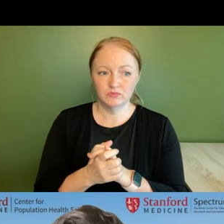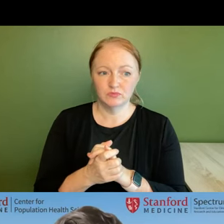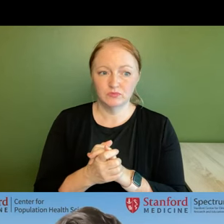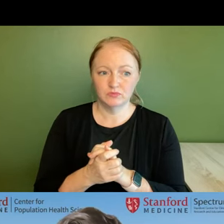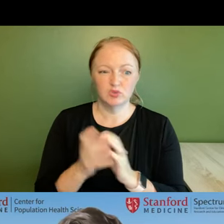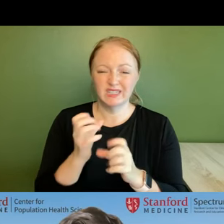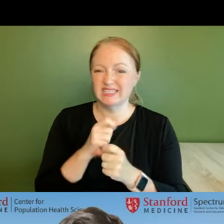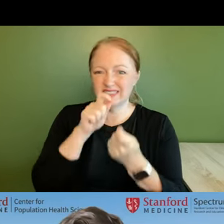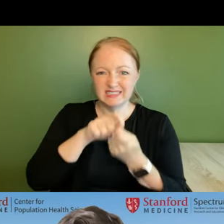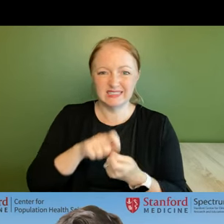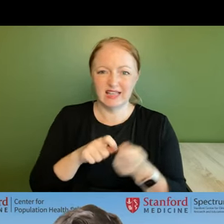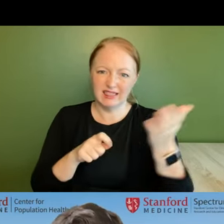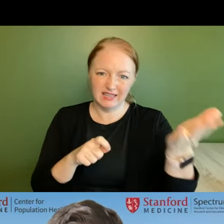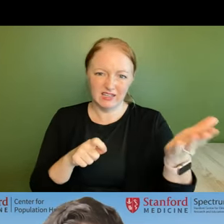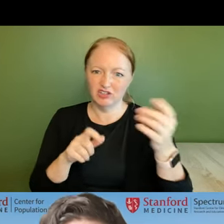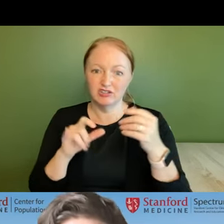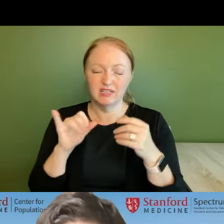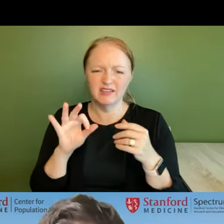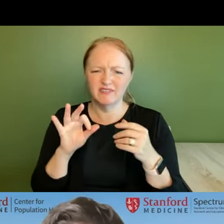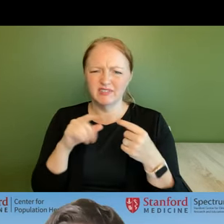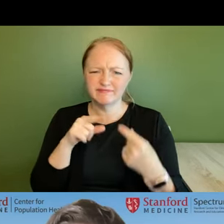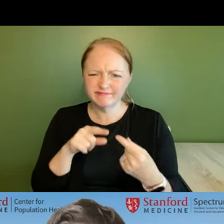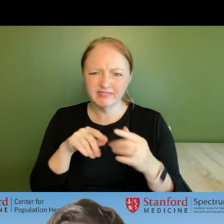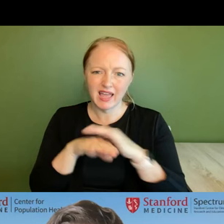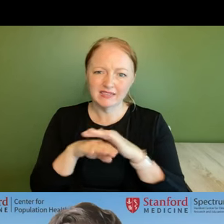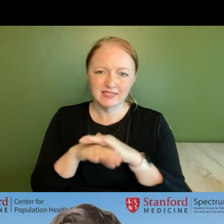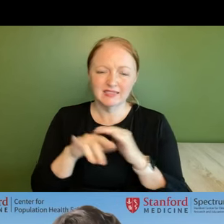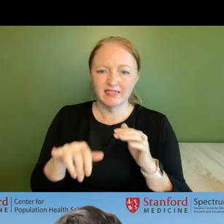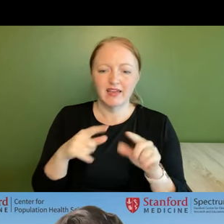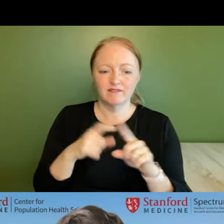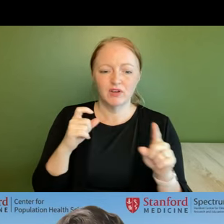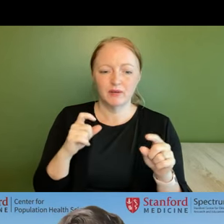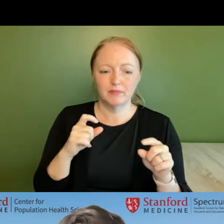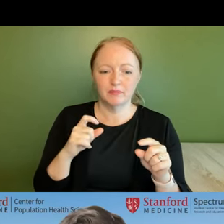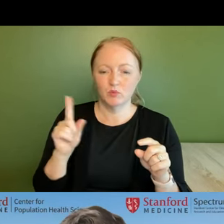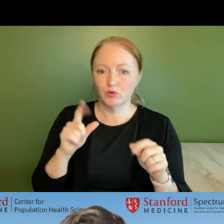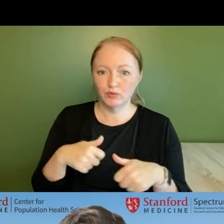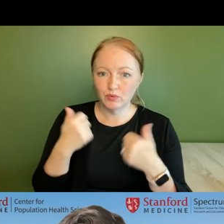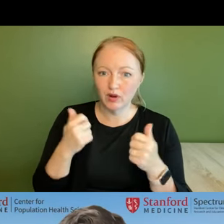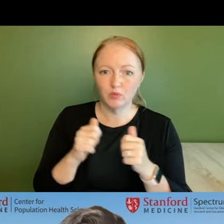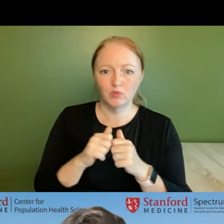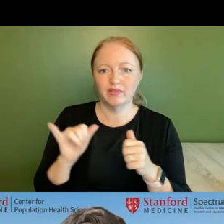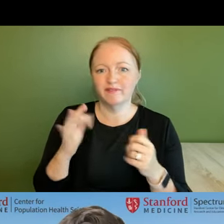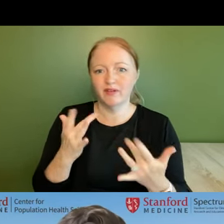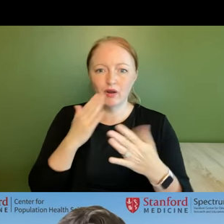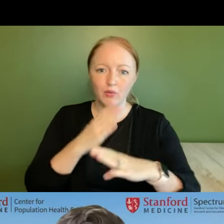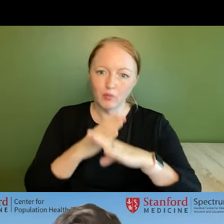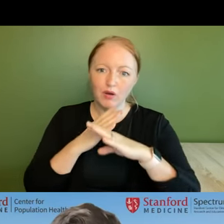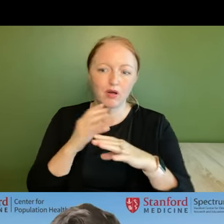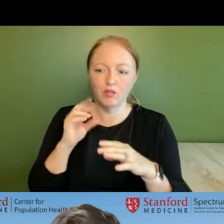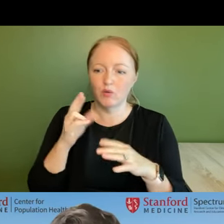any of the details here if you have trouble accessing it from where you are with any firewalls or any